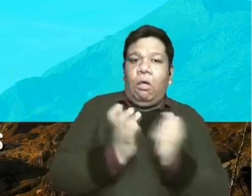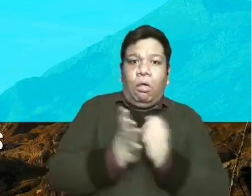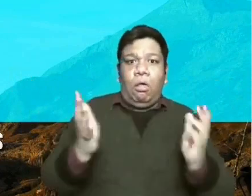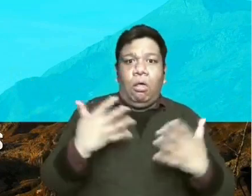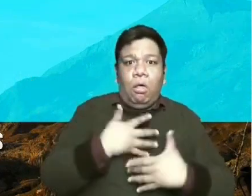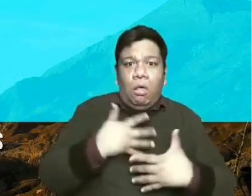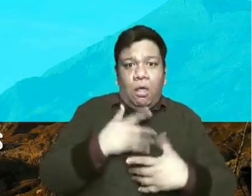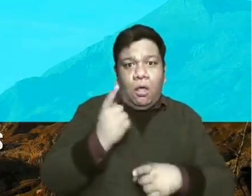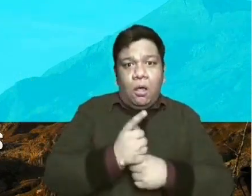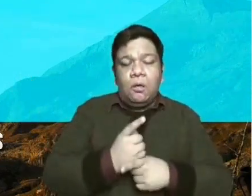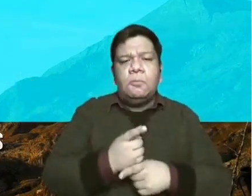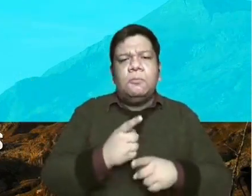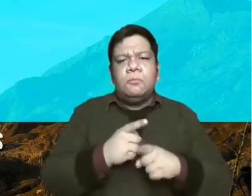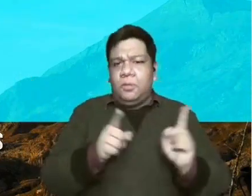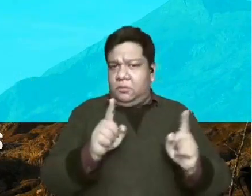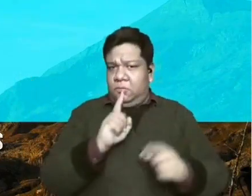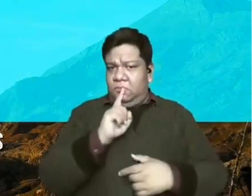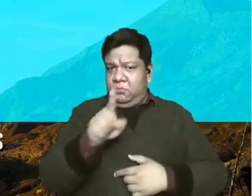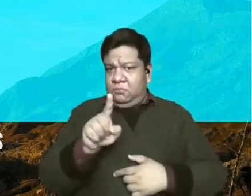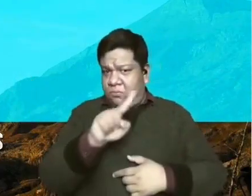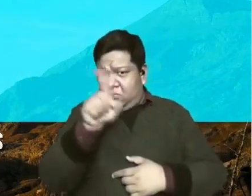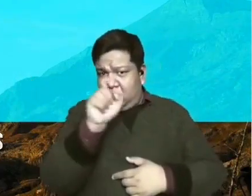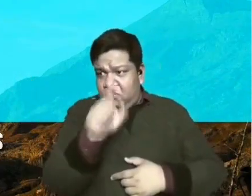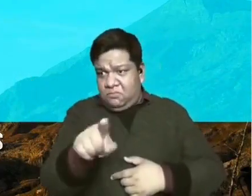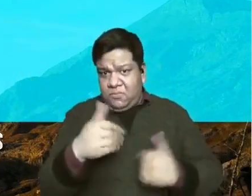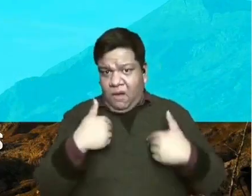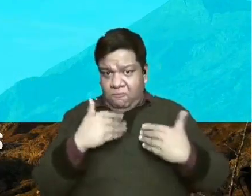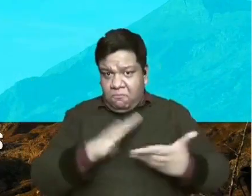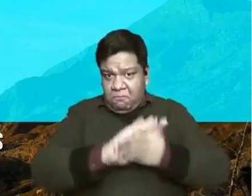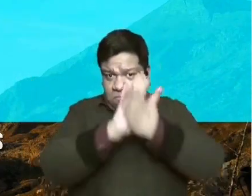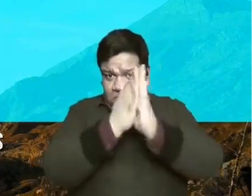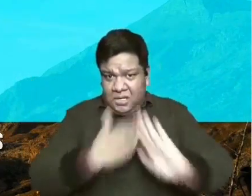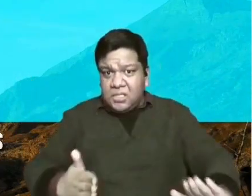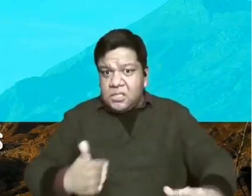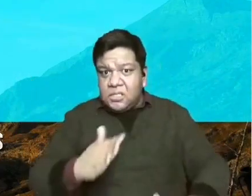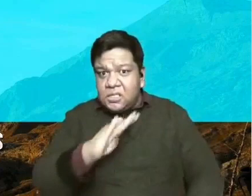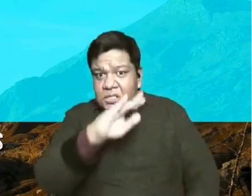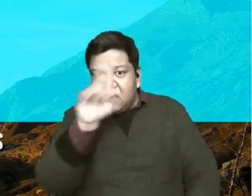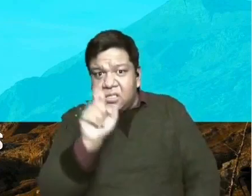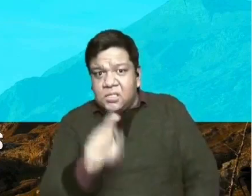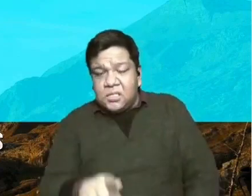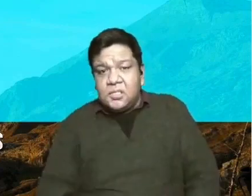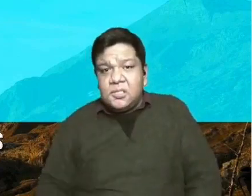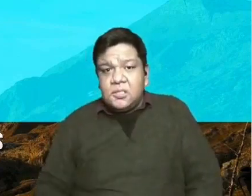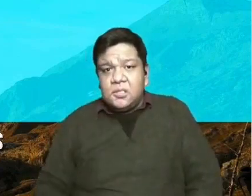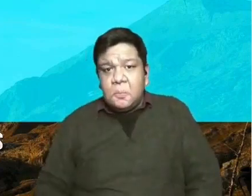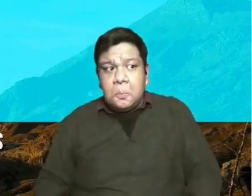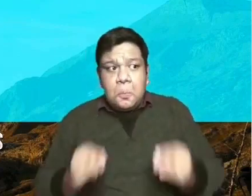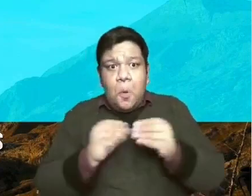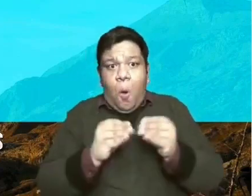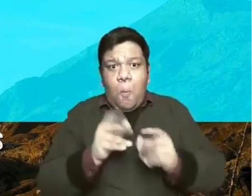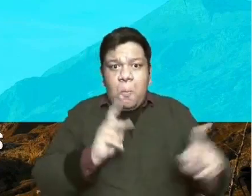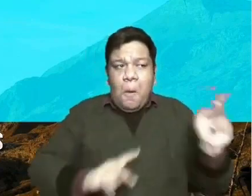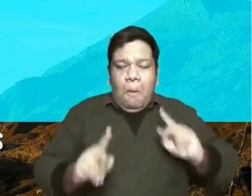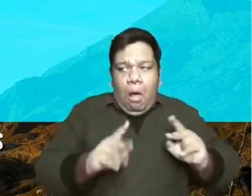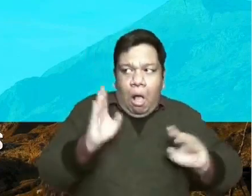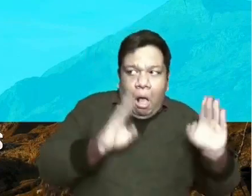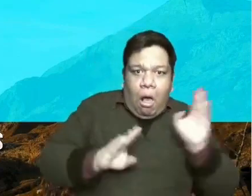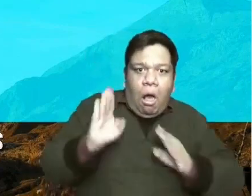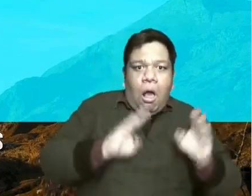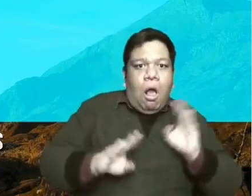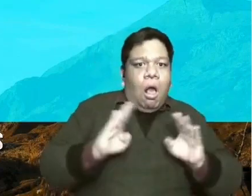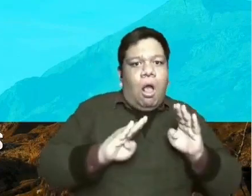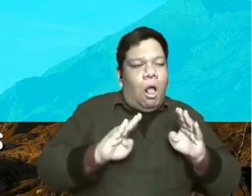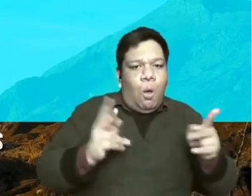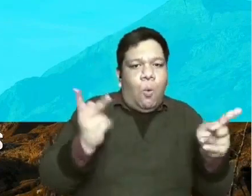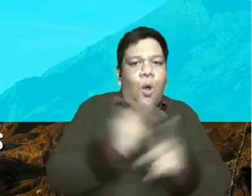But did that really serve the purpose of keeping peace and order? The more the people are troubled.